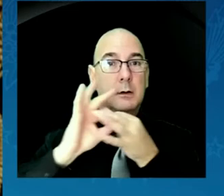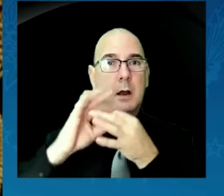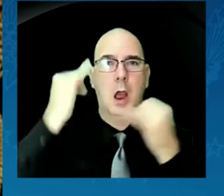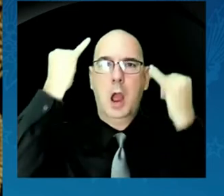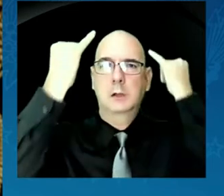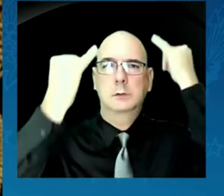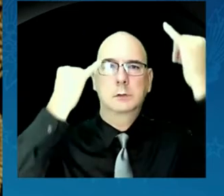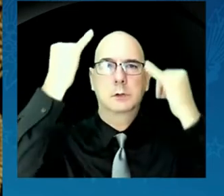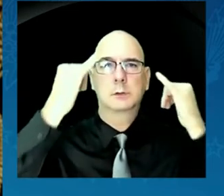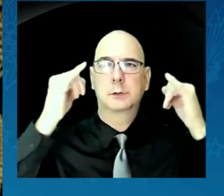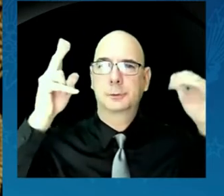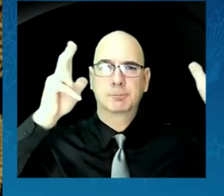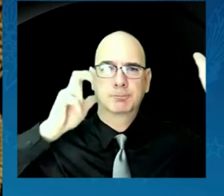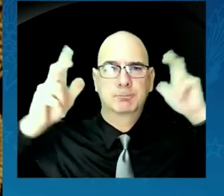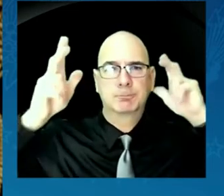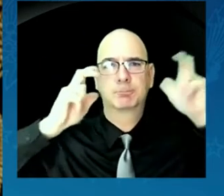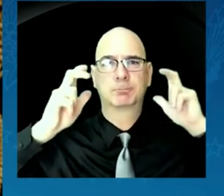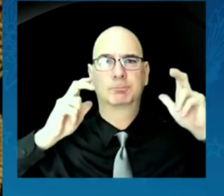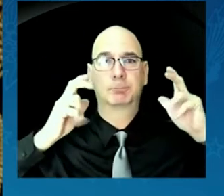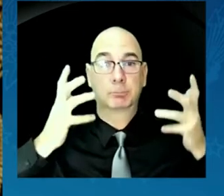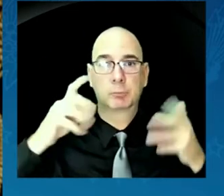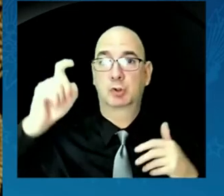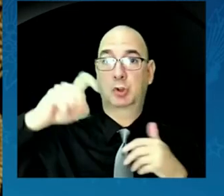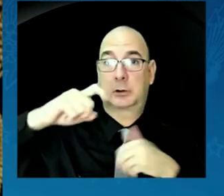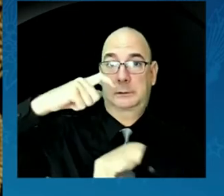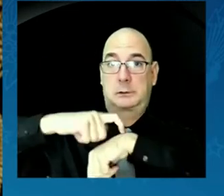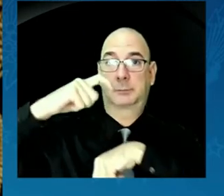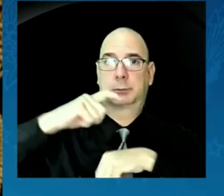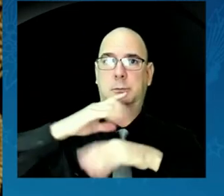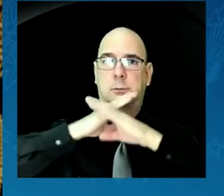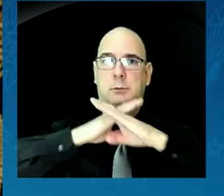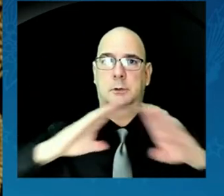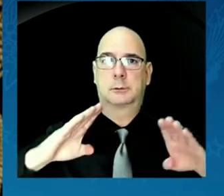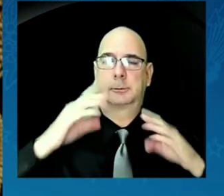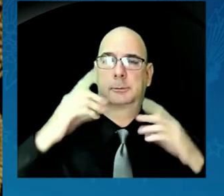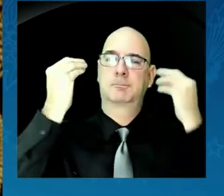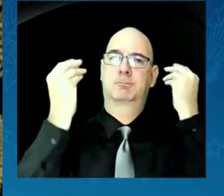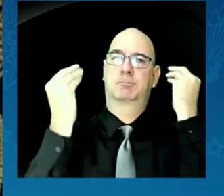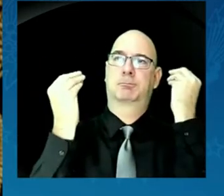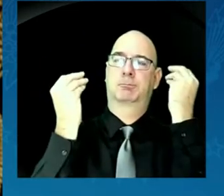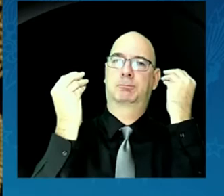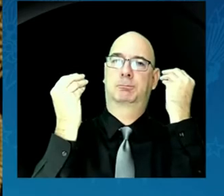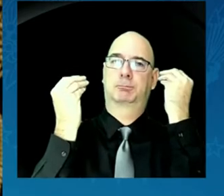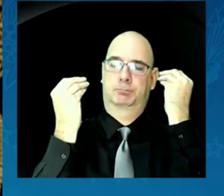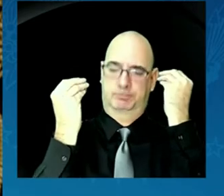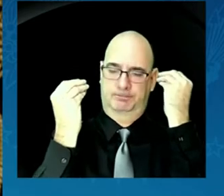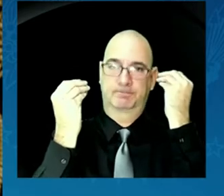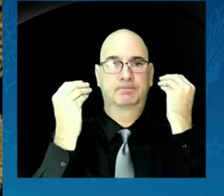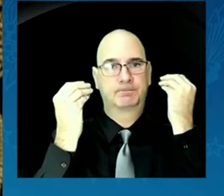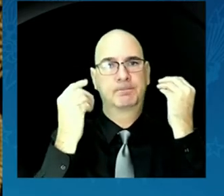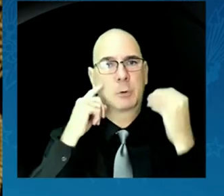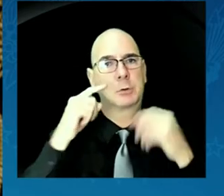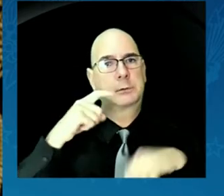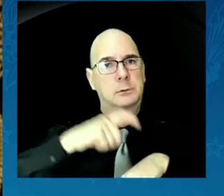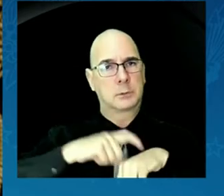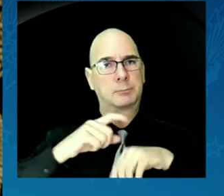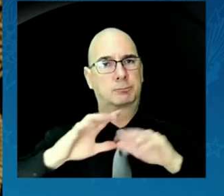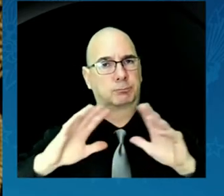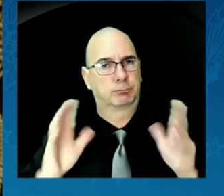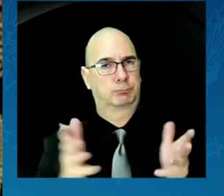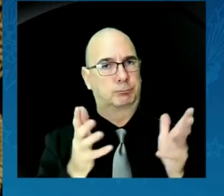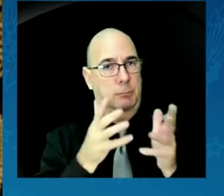You will need time and silence to carefully step forward in a time that urges us to move faster and faster.